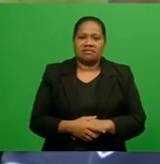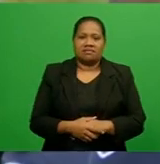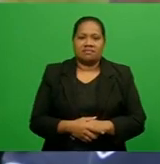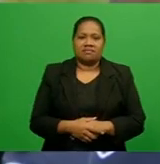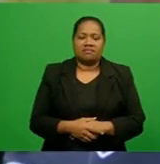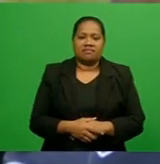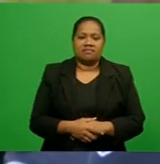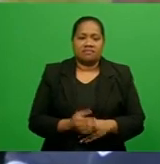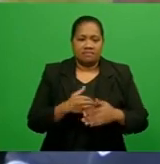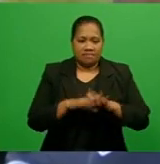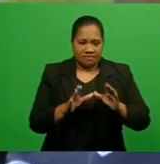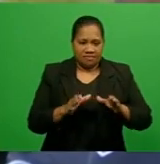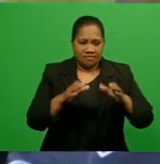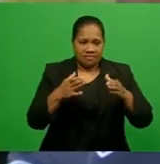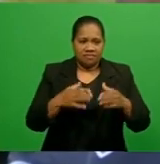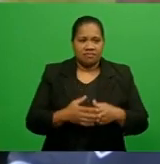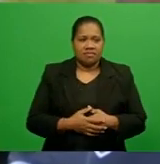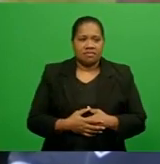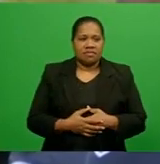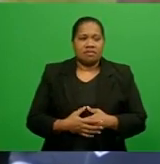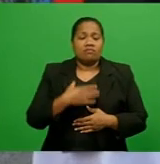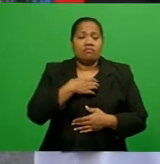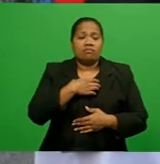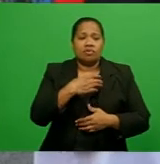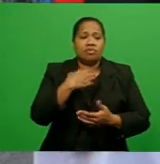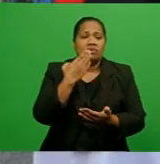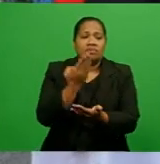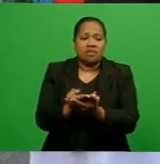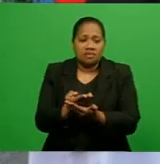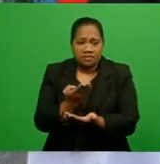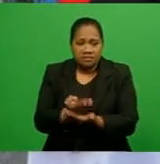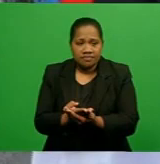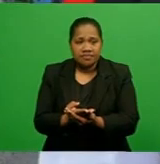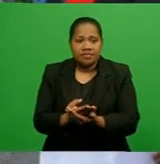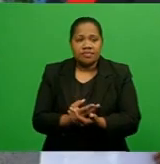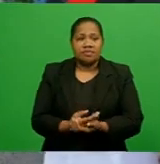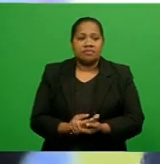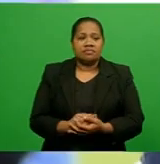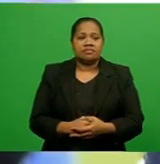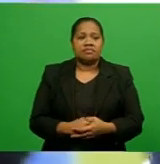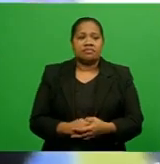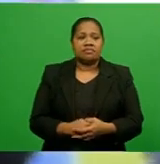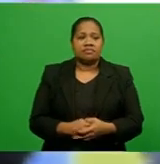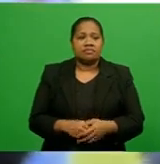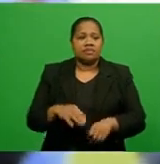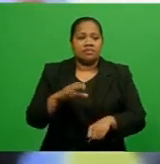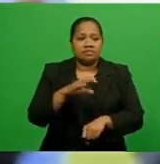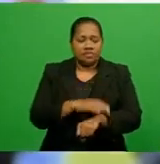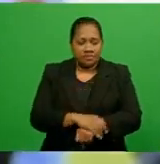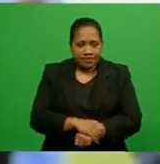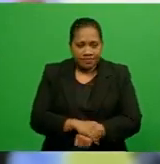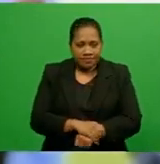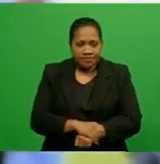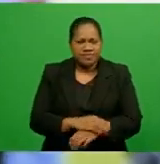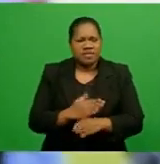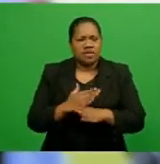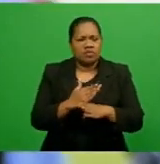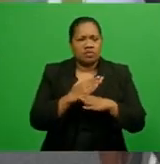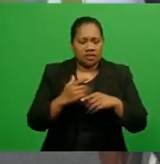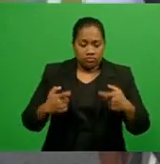The increasing demands of policing and emerging challenges